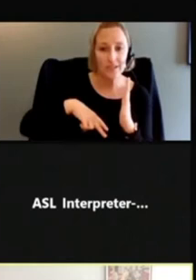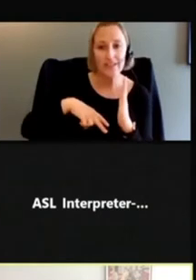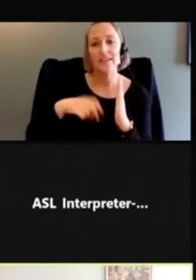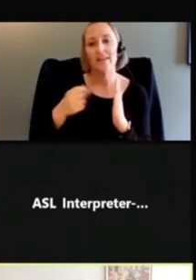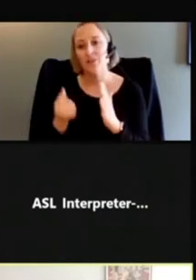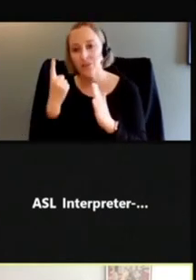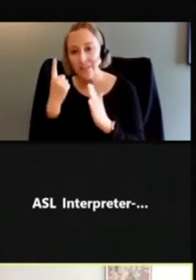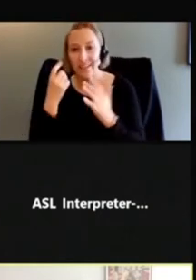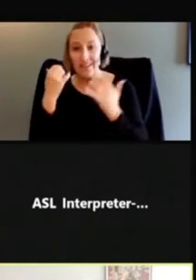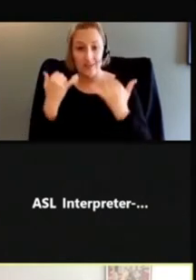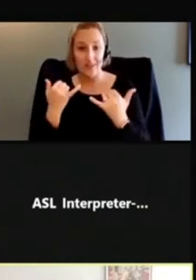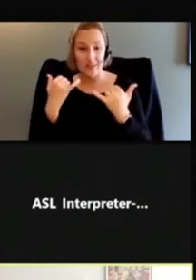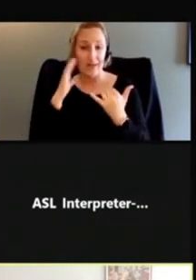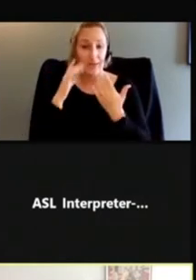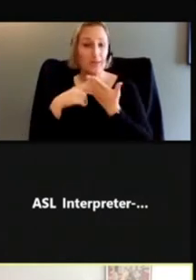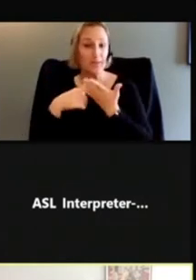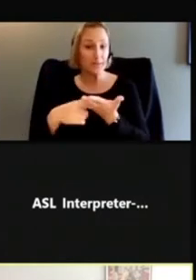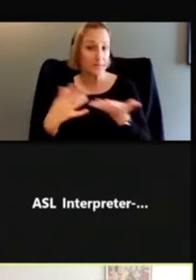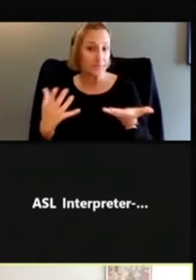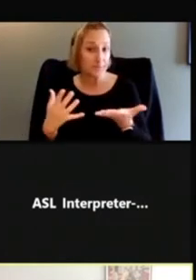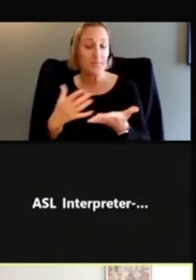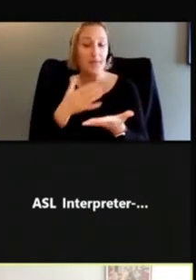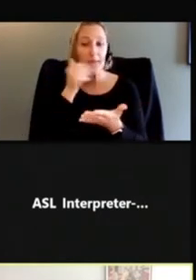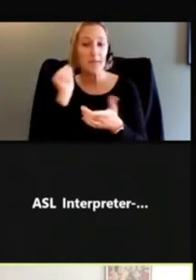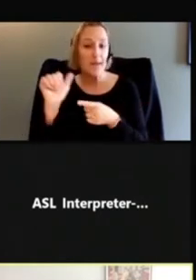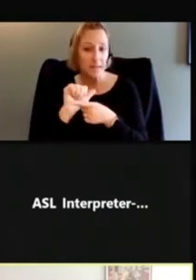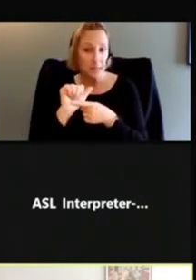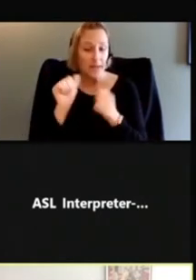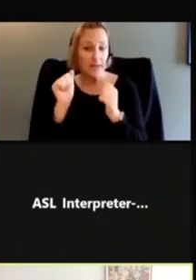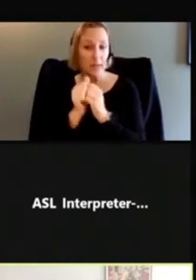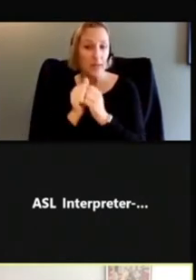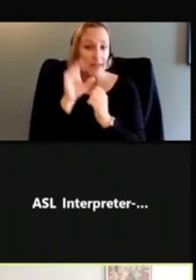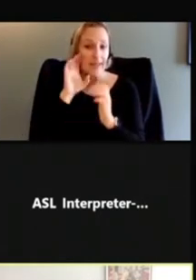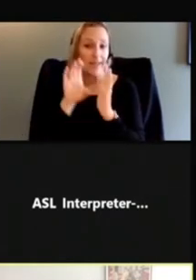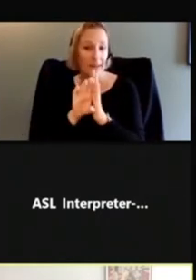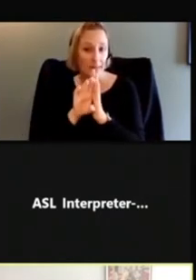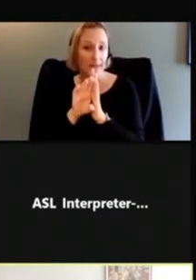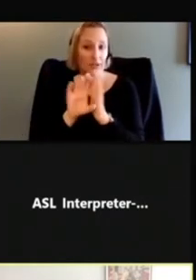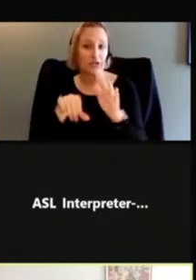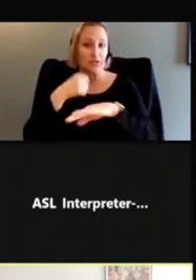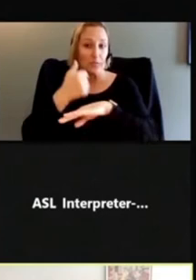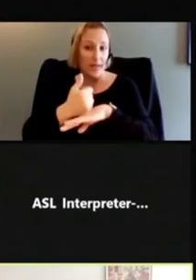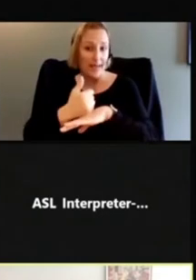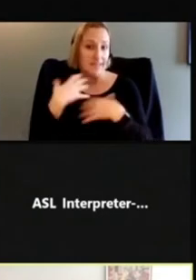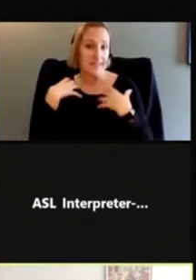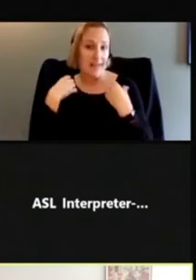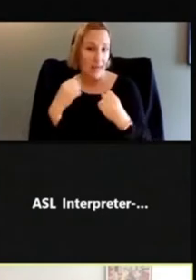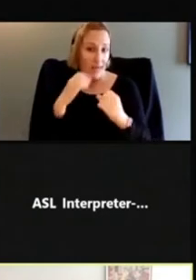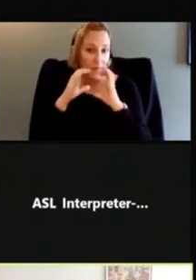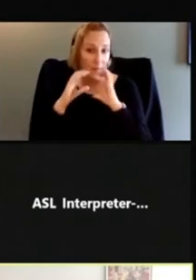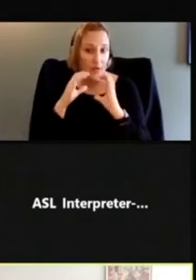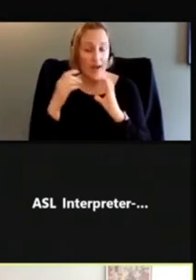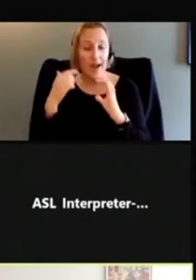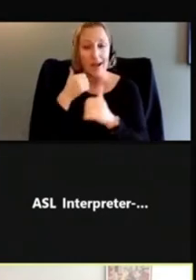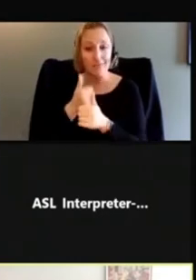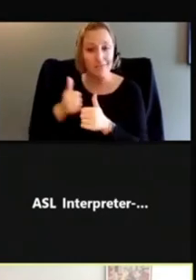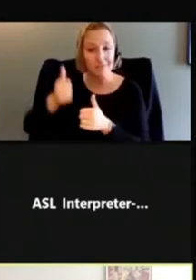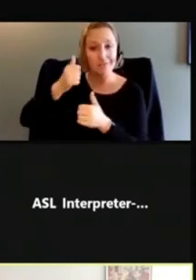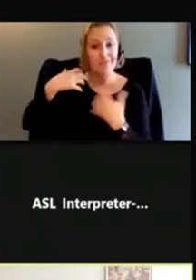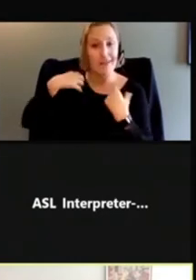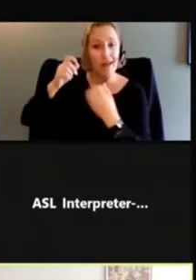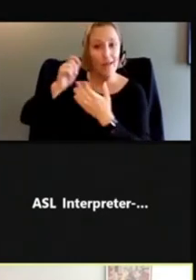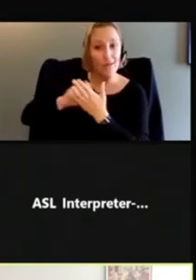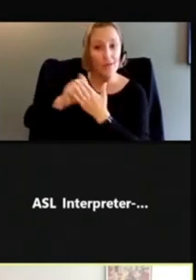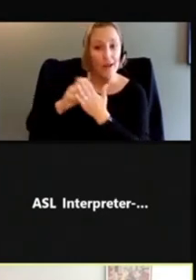And today we're going to be talking about best practices in image-based health communication. I'm a senior health writer here at Communicate